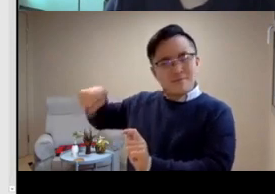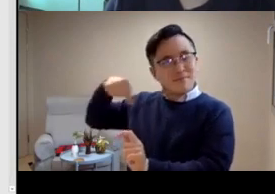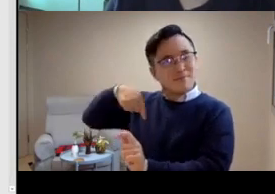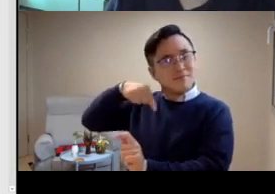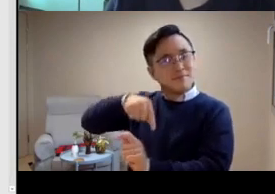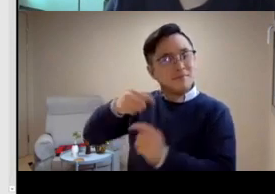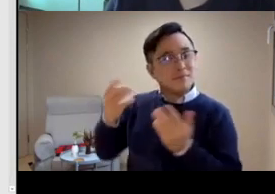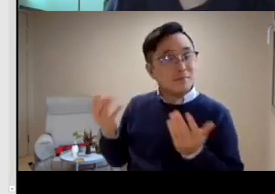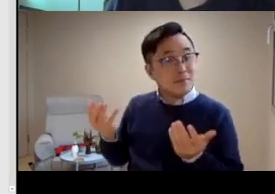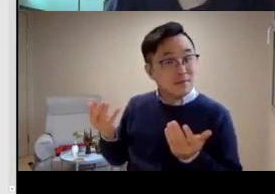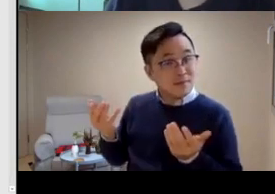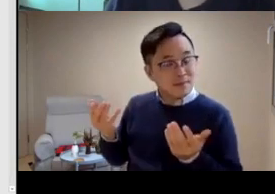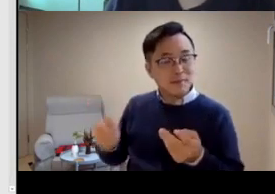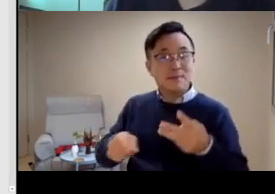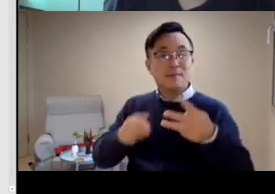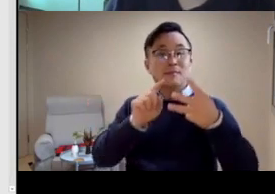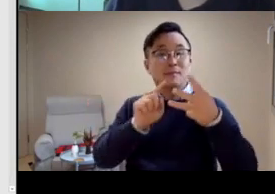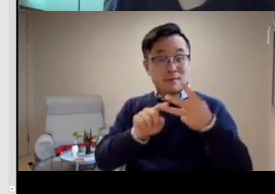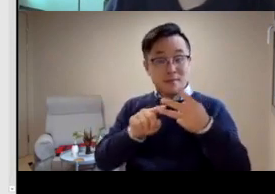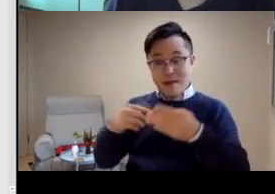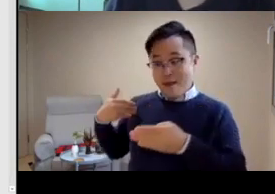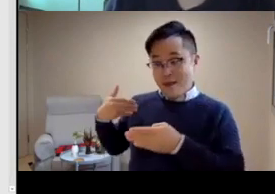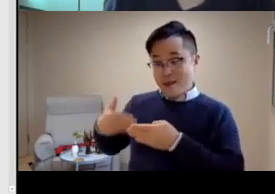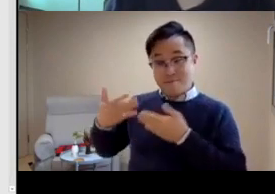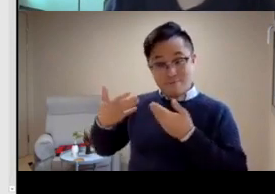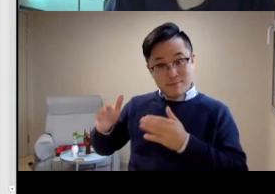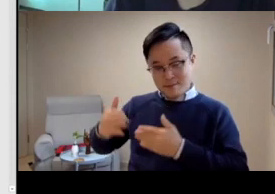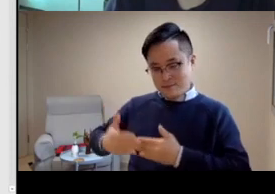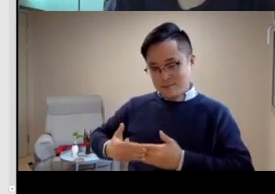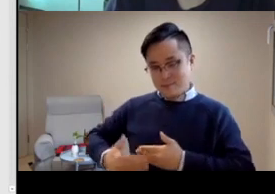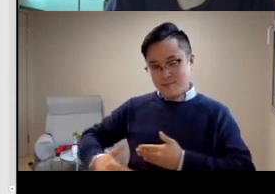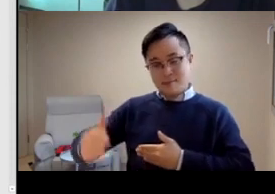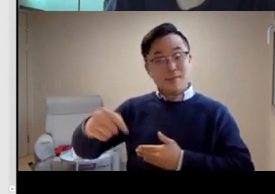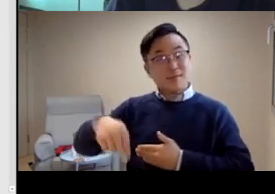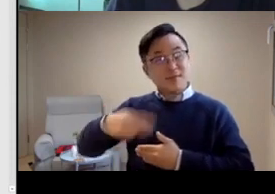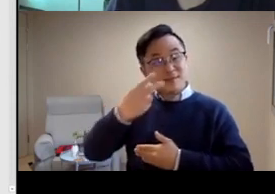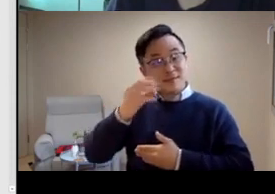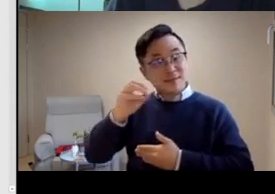influence the development of Korean Sign Language in the Korean Deaf community.